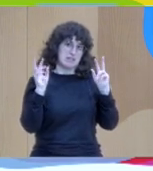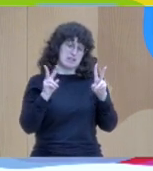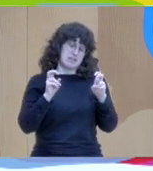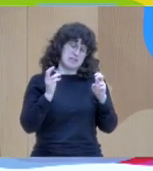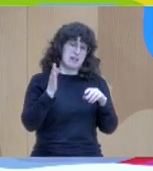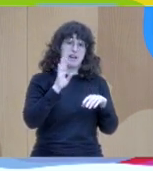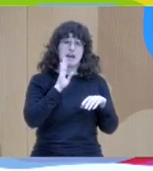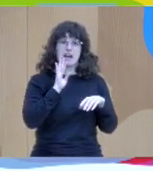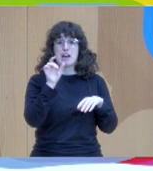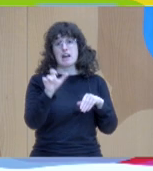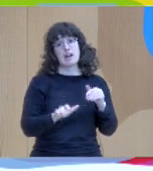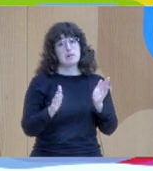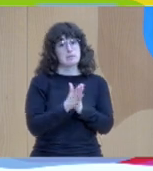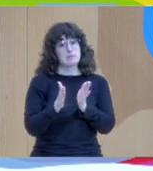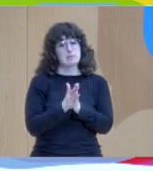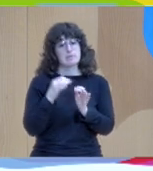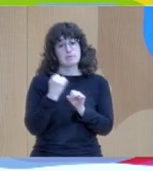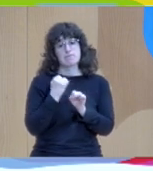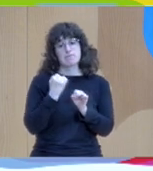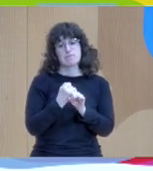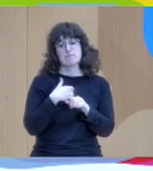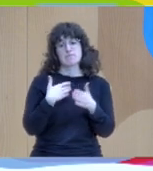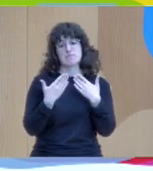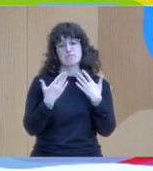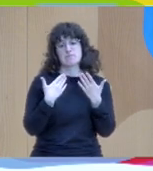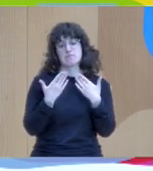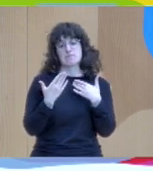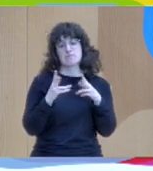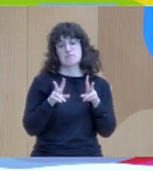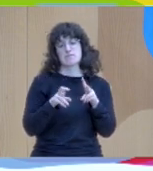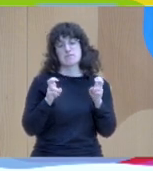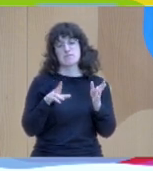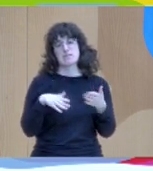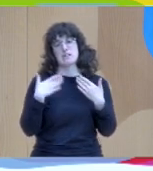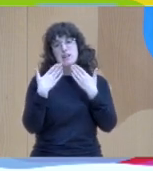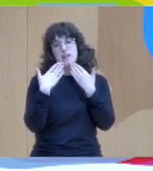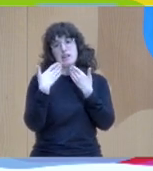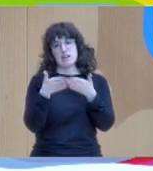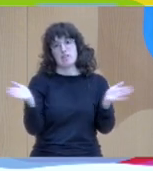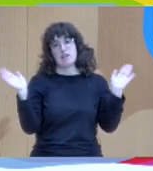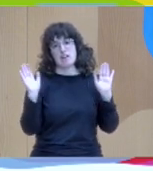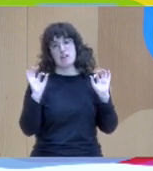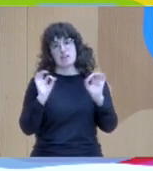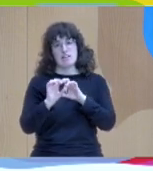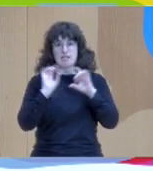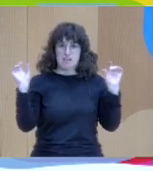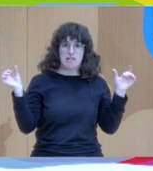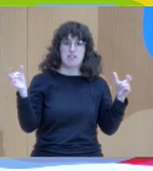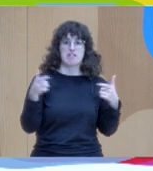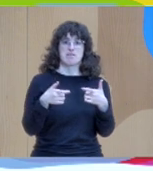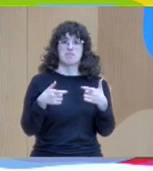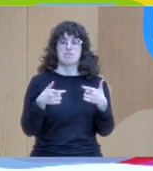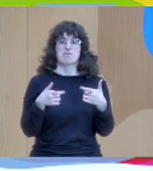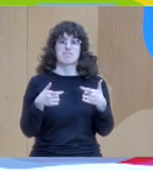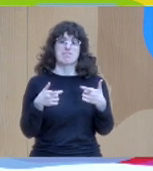idea in psychiatry was that everything is open. You don't have pre-client meetings so that you decide what you do in the